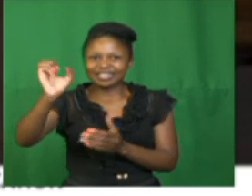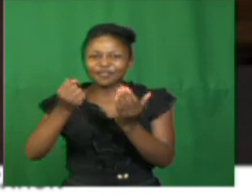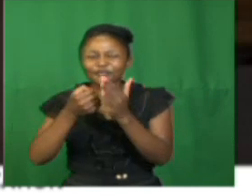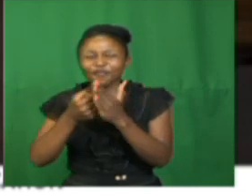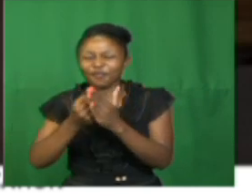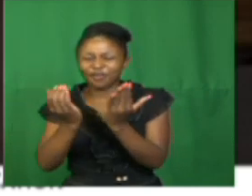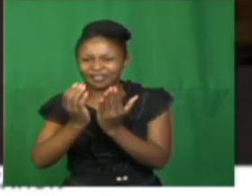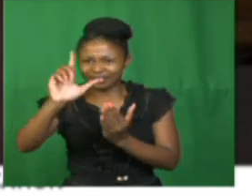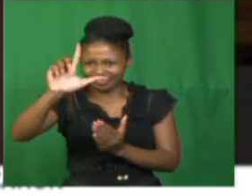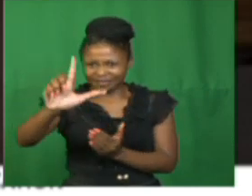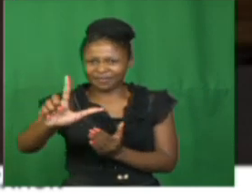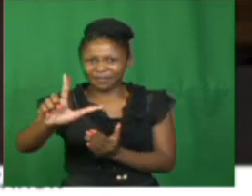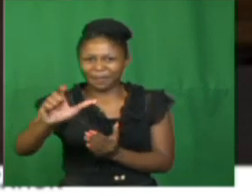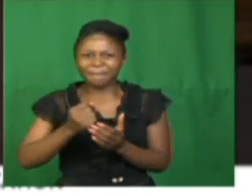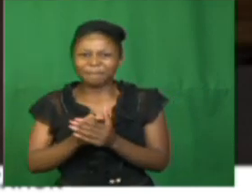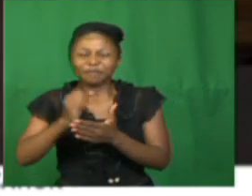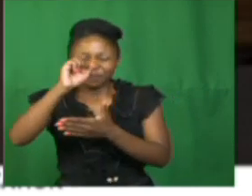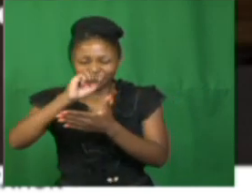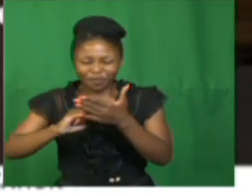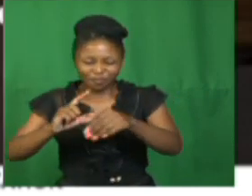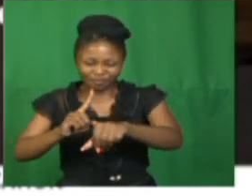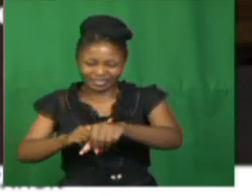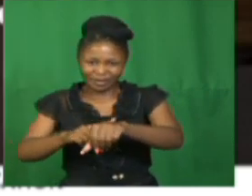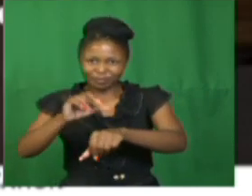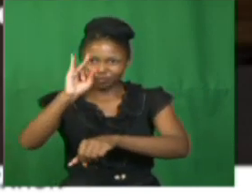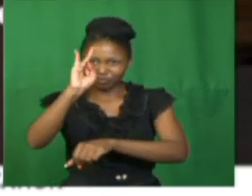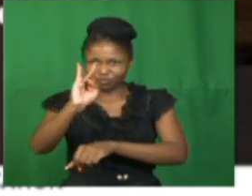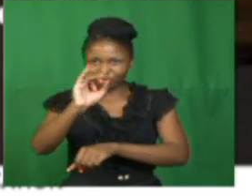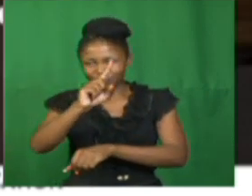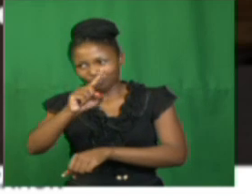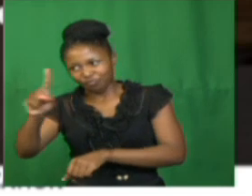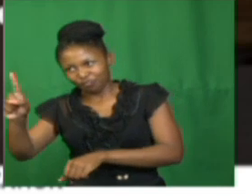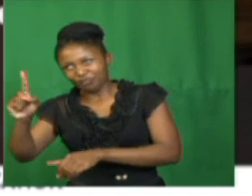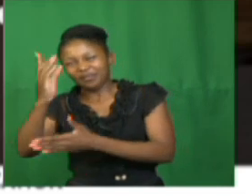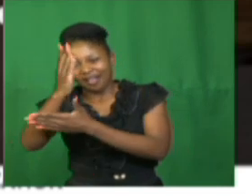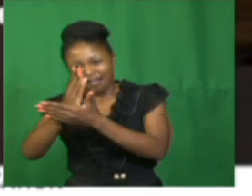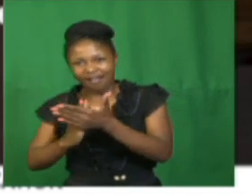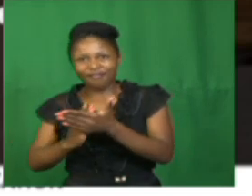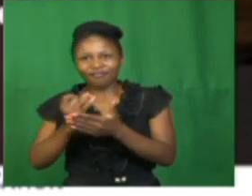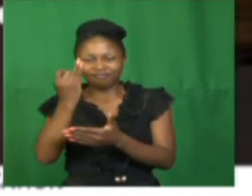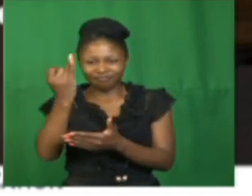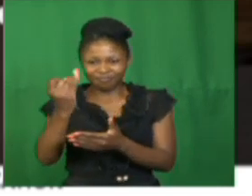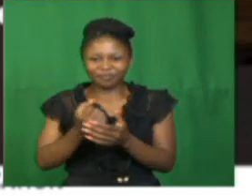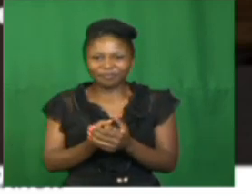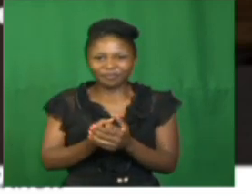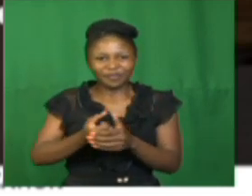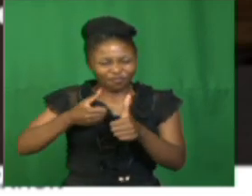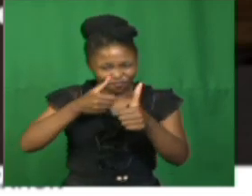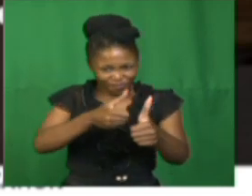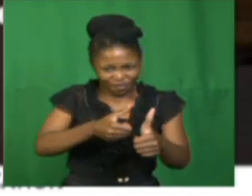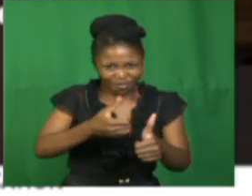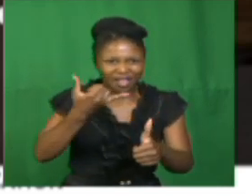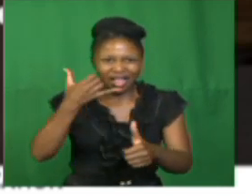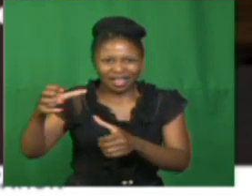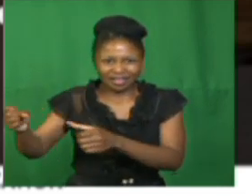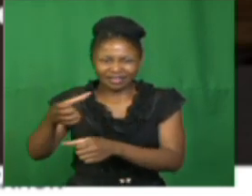grade 7 learners from 2pm to 2.30pm, and then Science for the JC learners